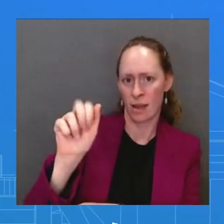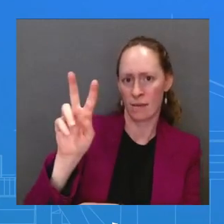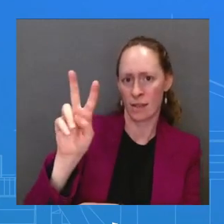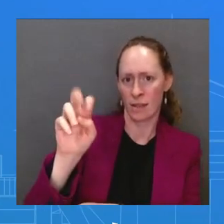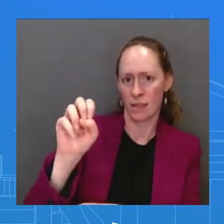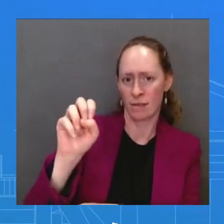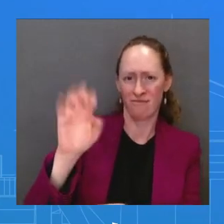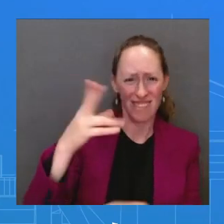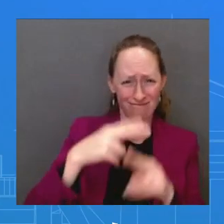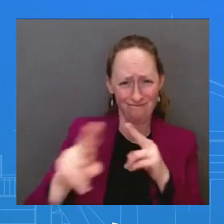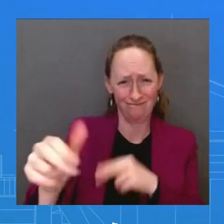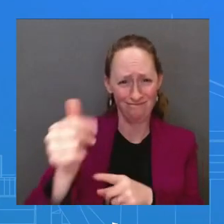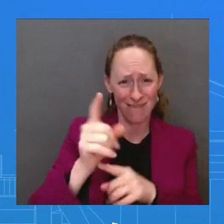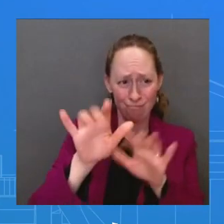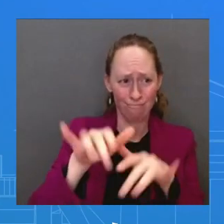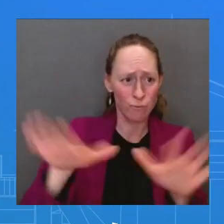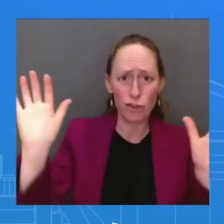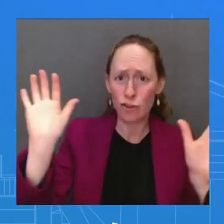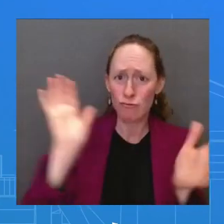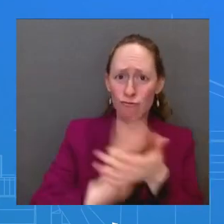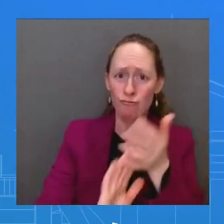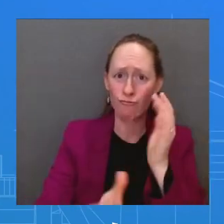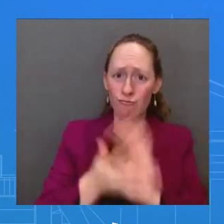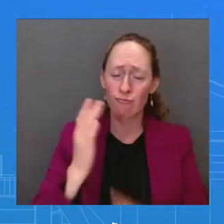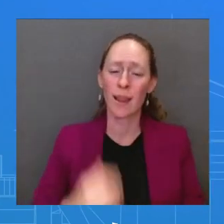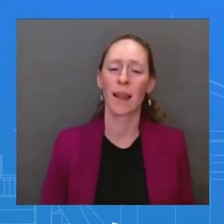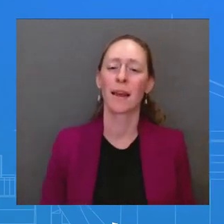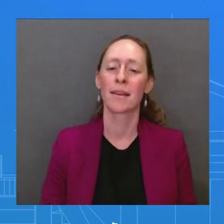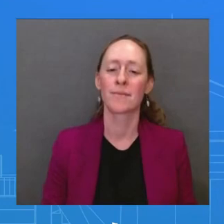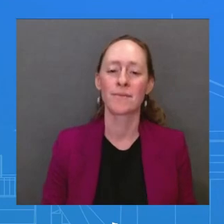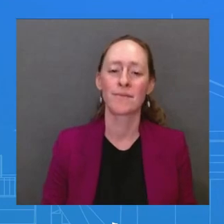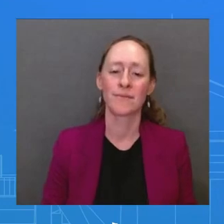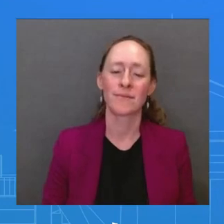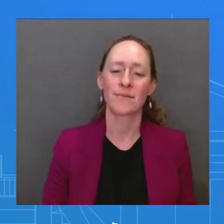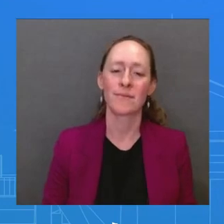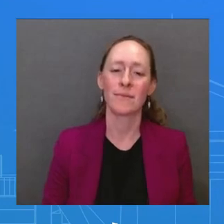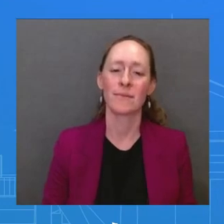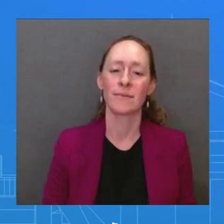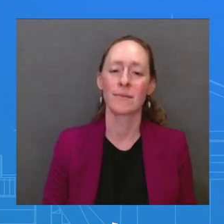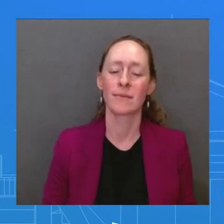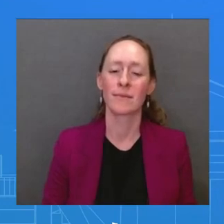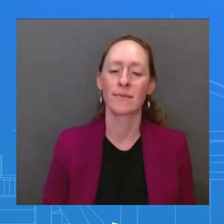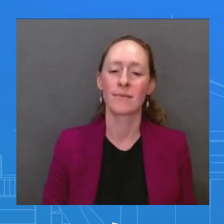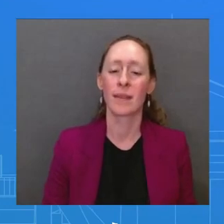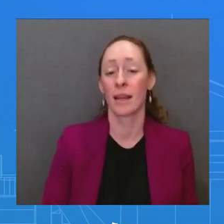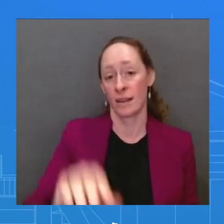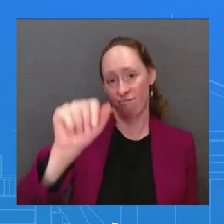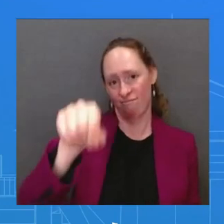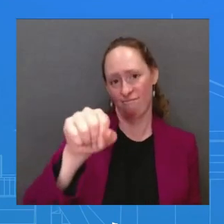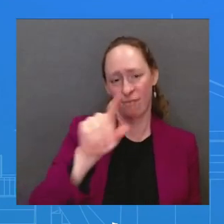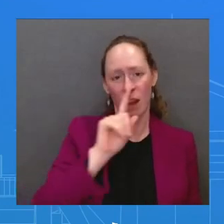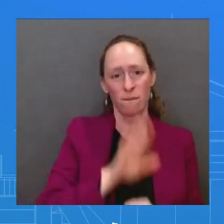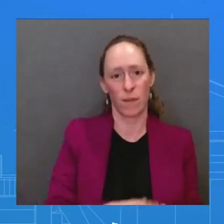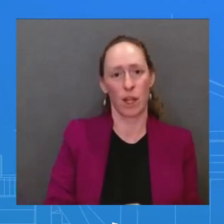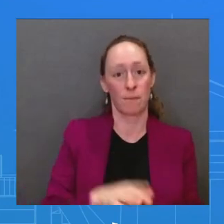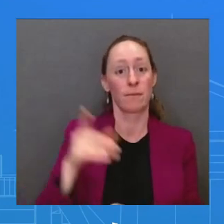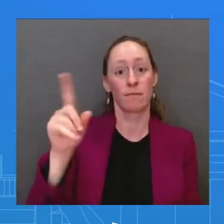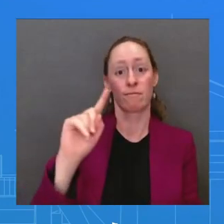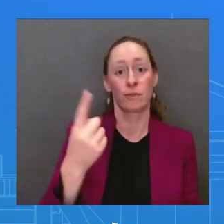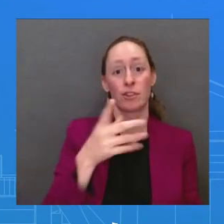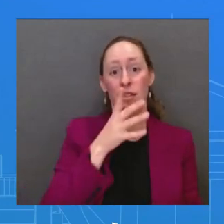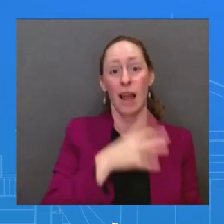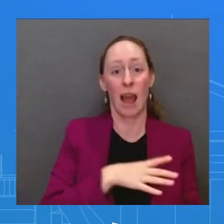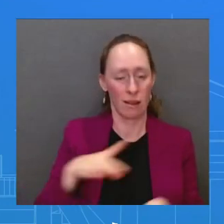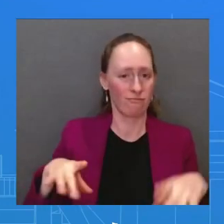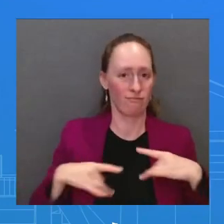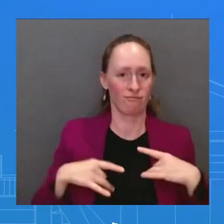an update on the President and the First Lady since she tested positive for COVID-19 last night. I can tell you that the First Lady is